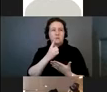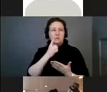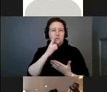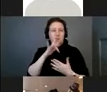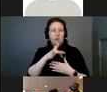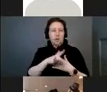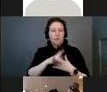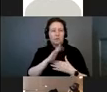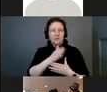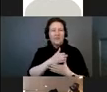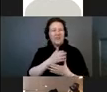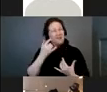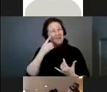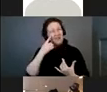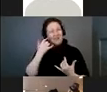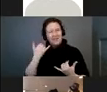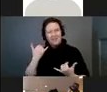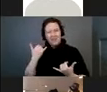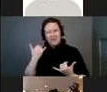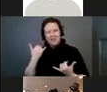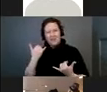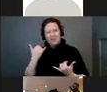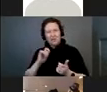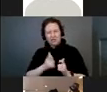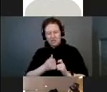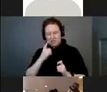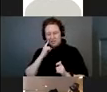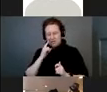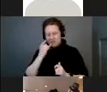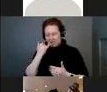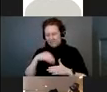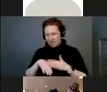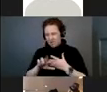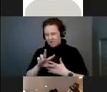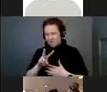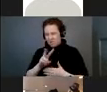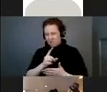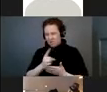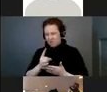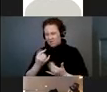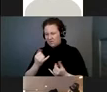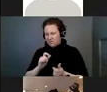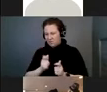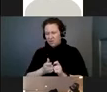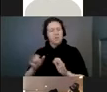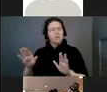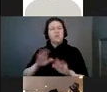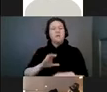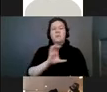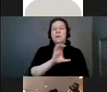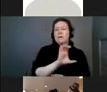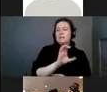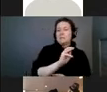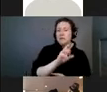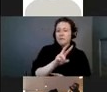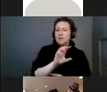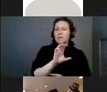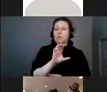I think now it's went down. Maybe it's 32. But also congenital CMV or congenital infection